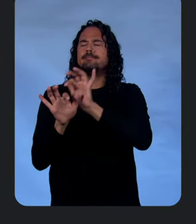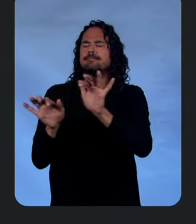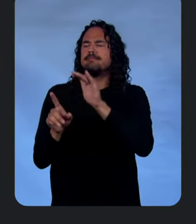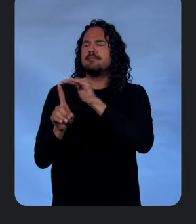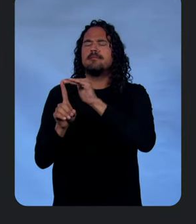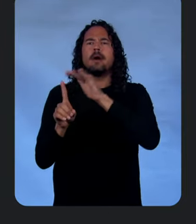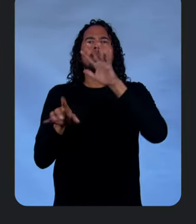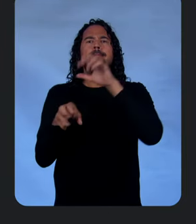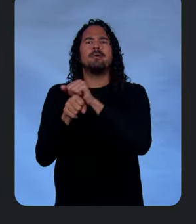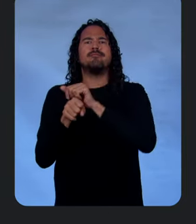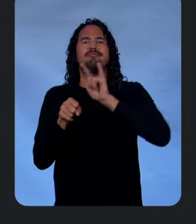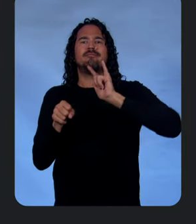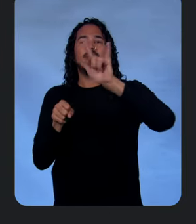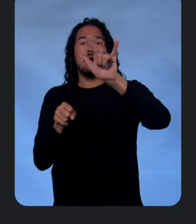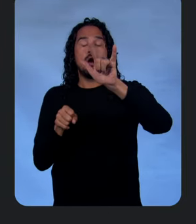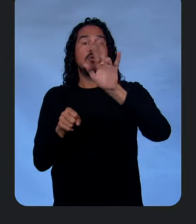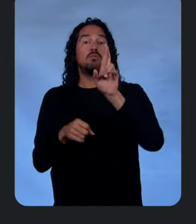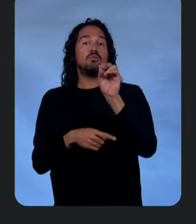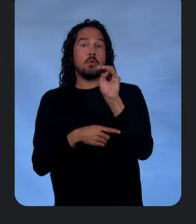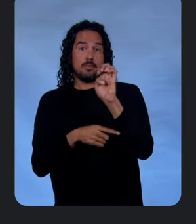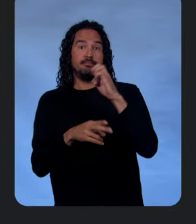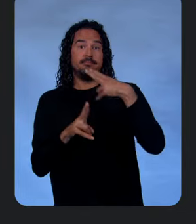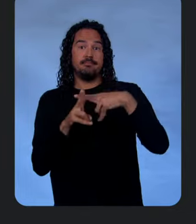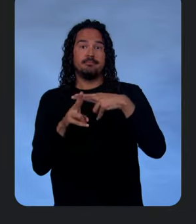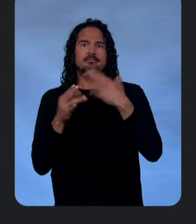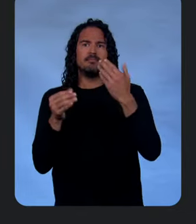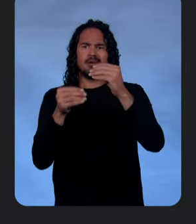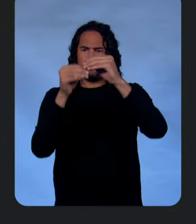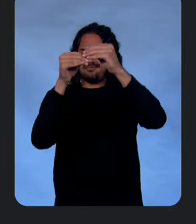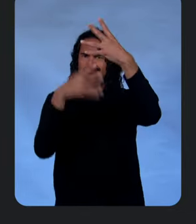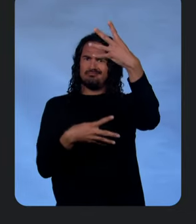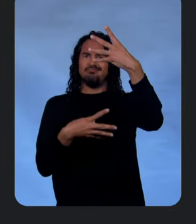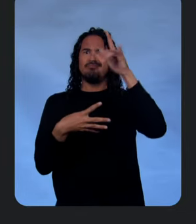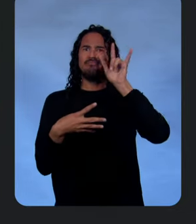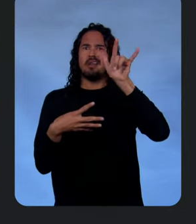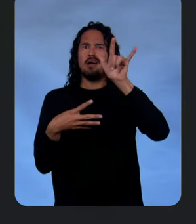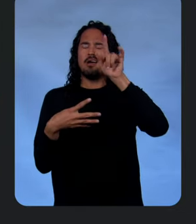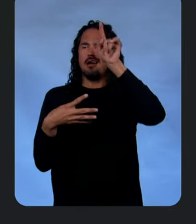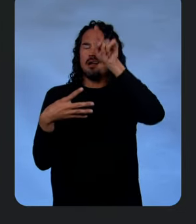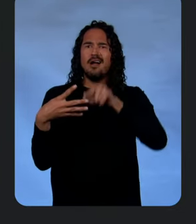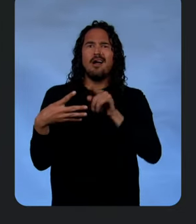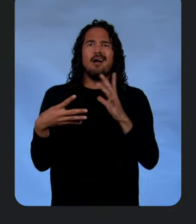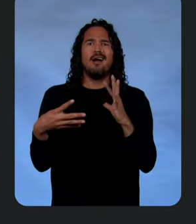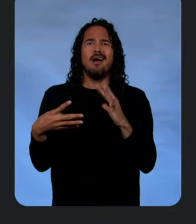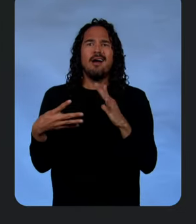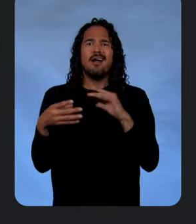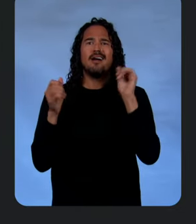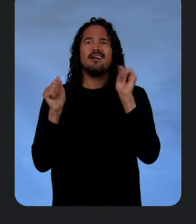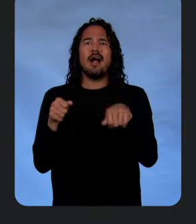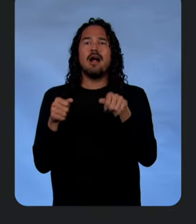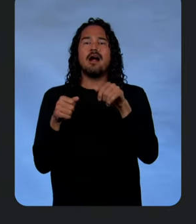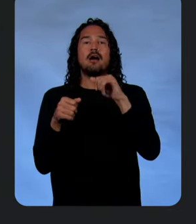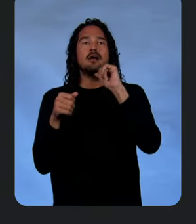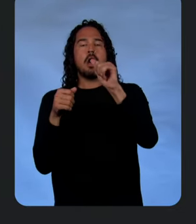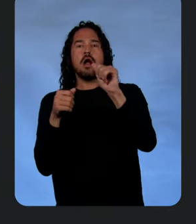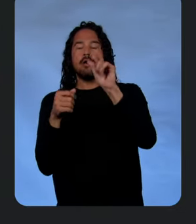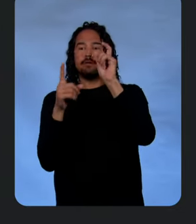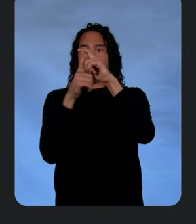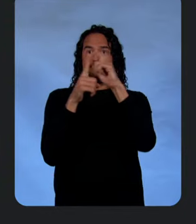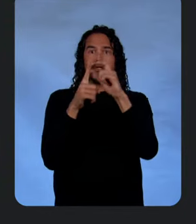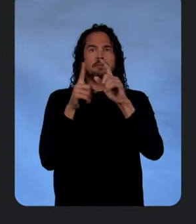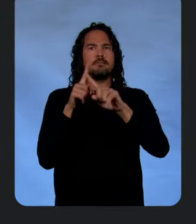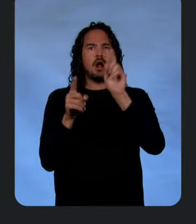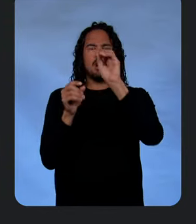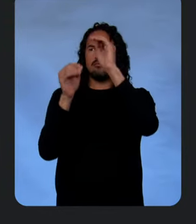awesome flight list built in a React component instead of boring text, of course. So, the component